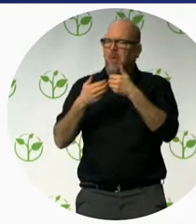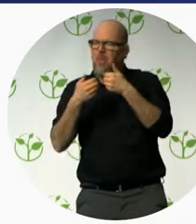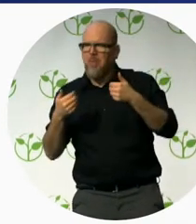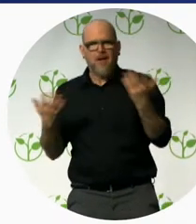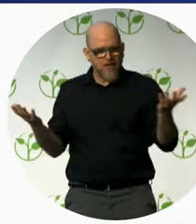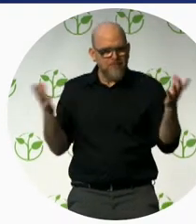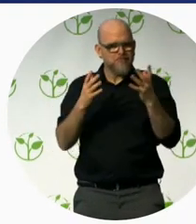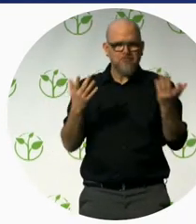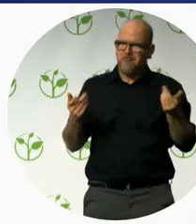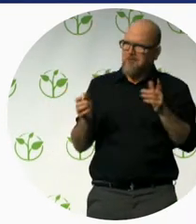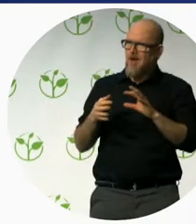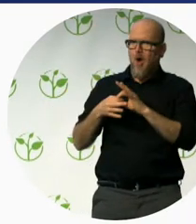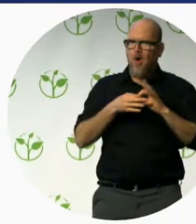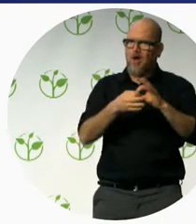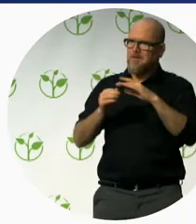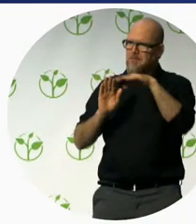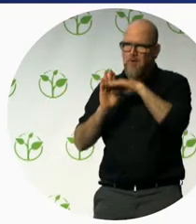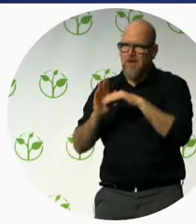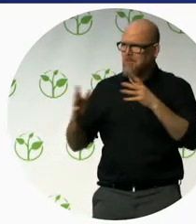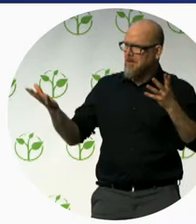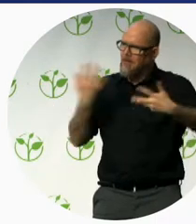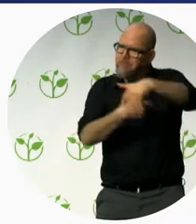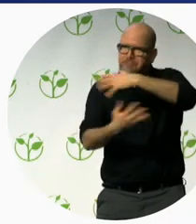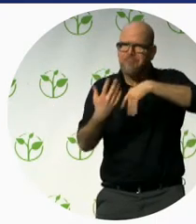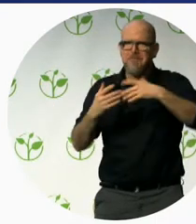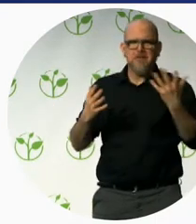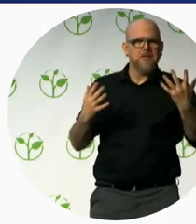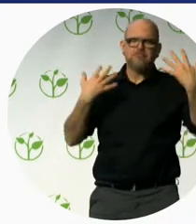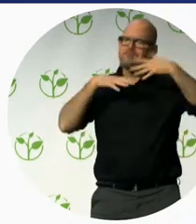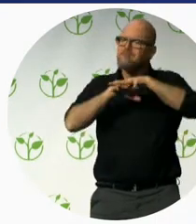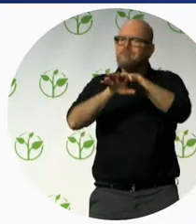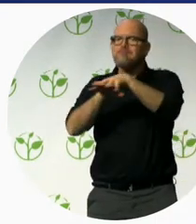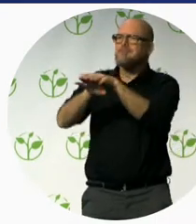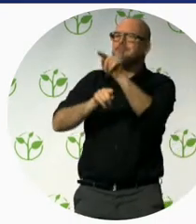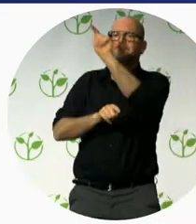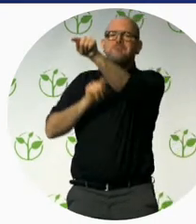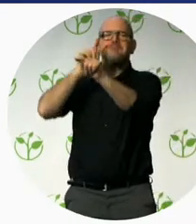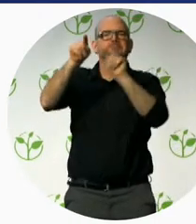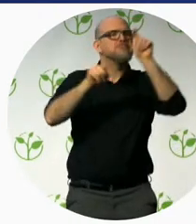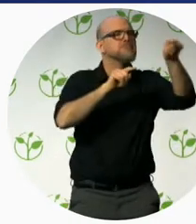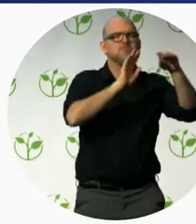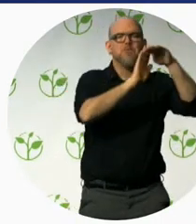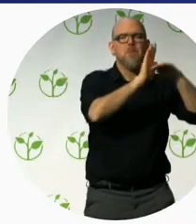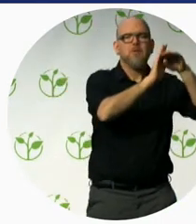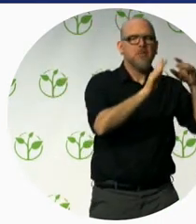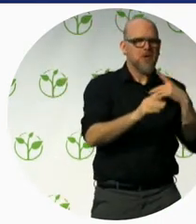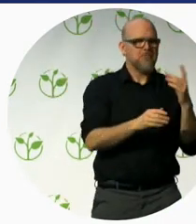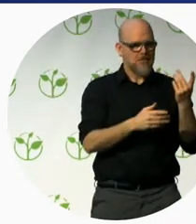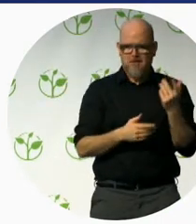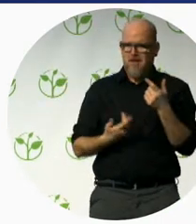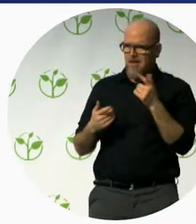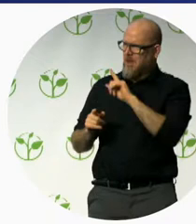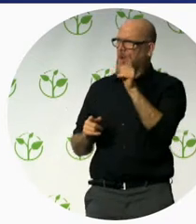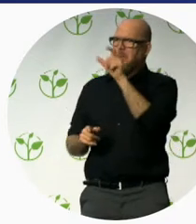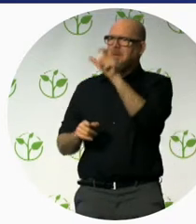by joining together, having mainstreaming the accessibility in tourism, everybody who participates in tourism can have impact.